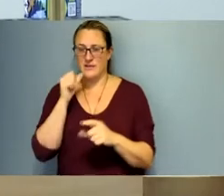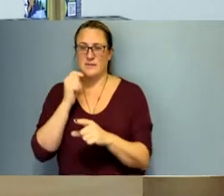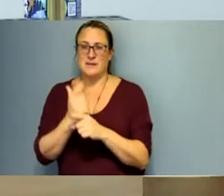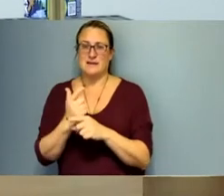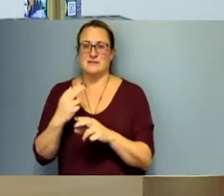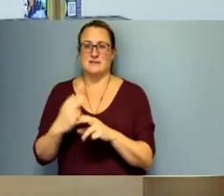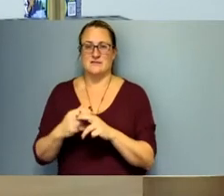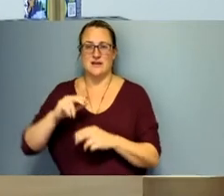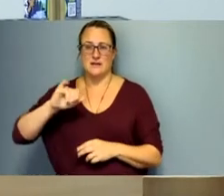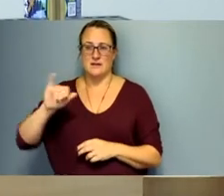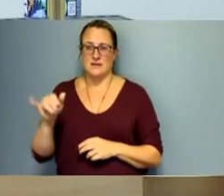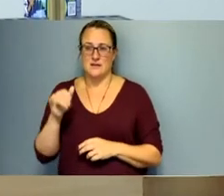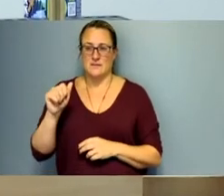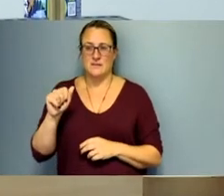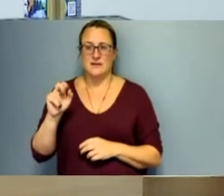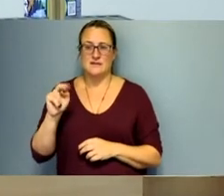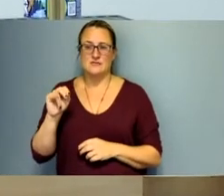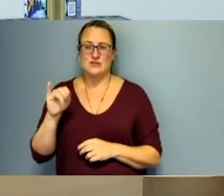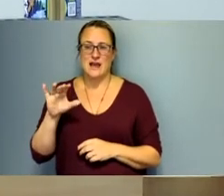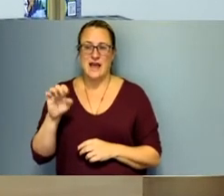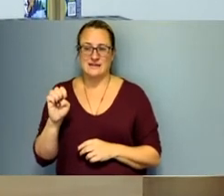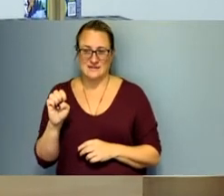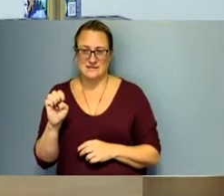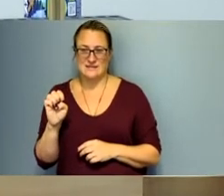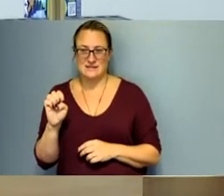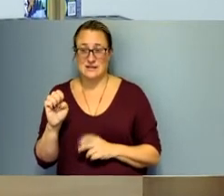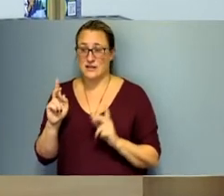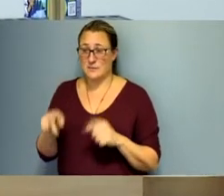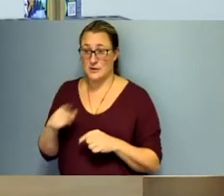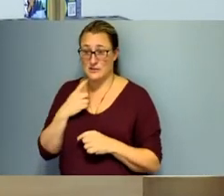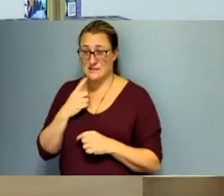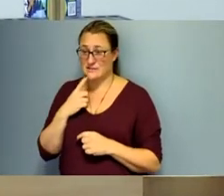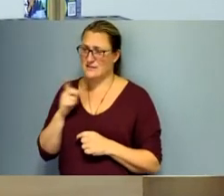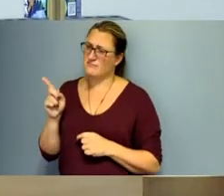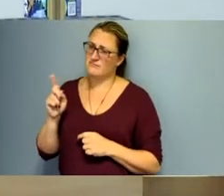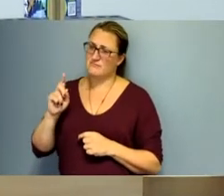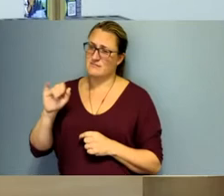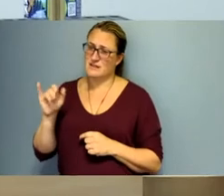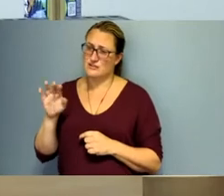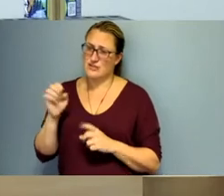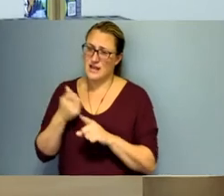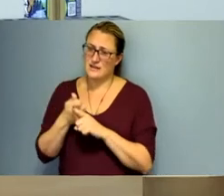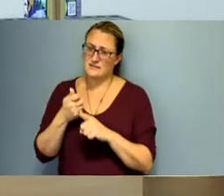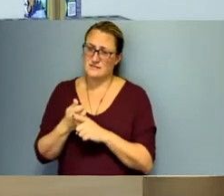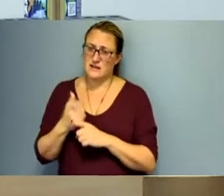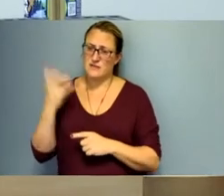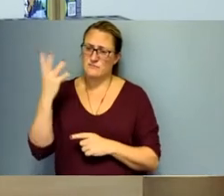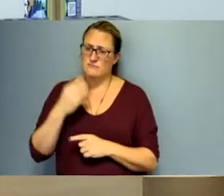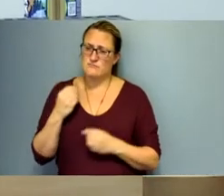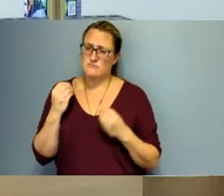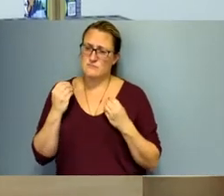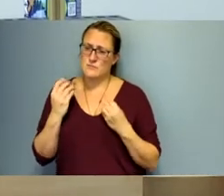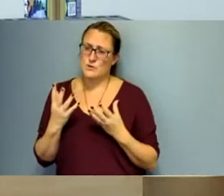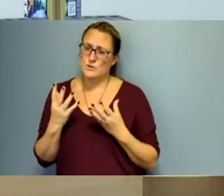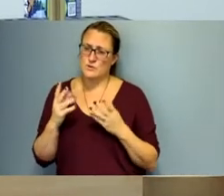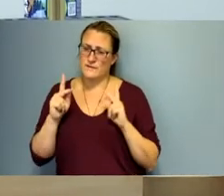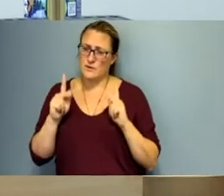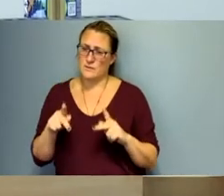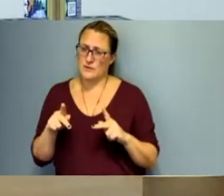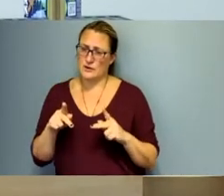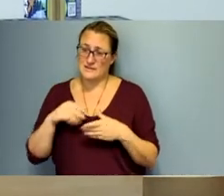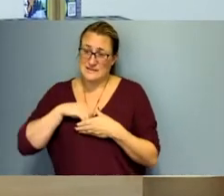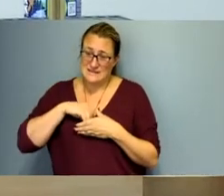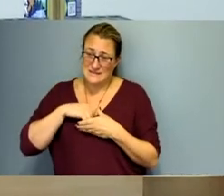and the person says janice was a beautiful person inside